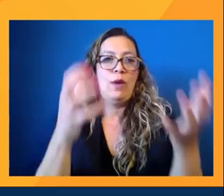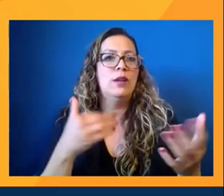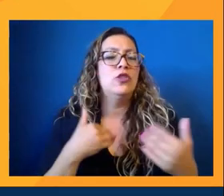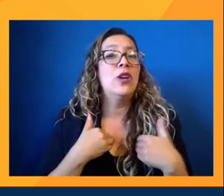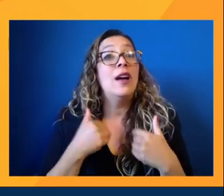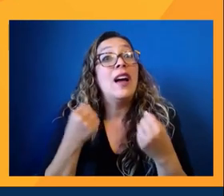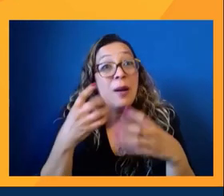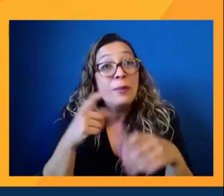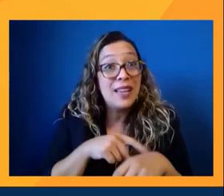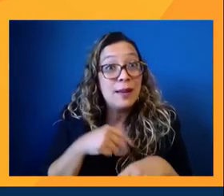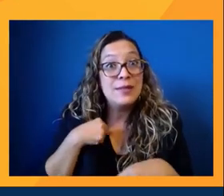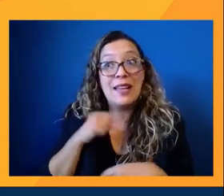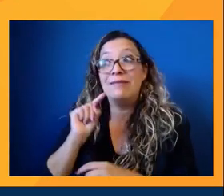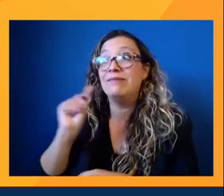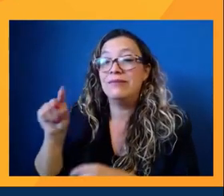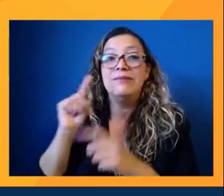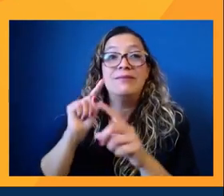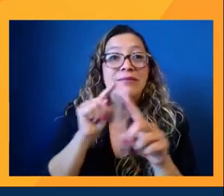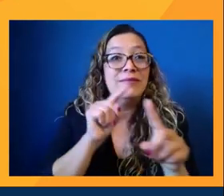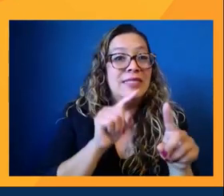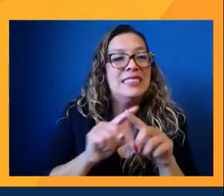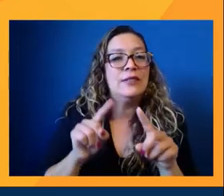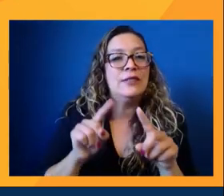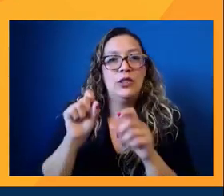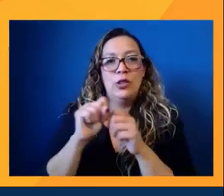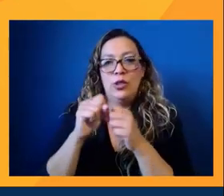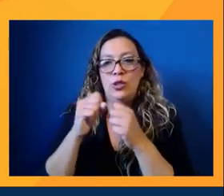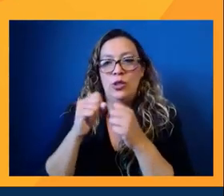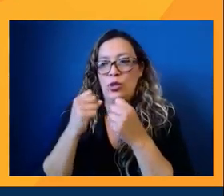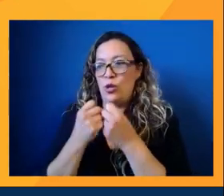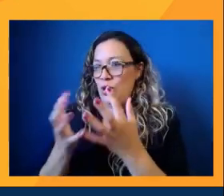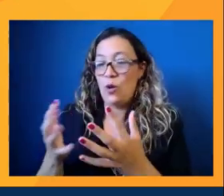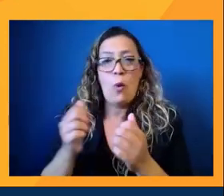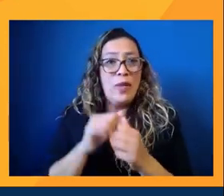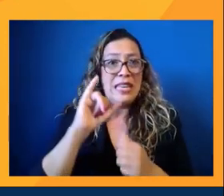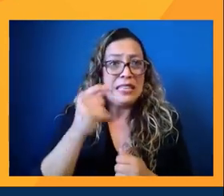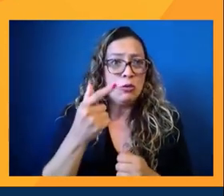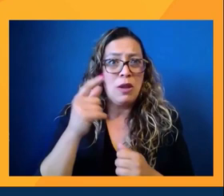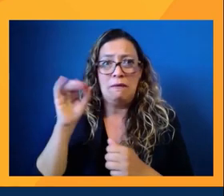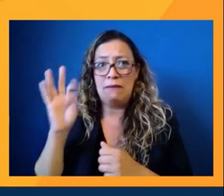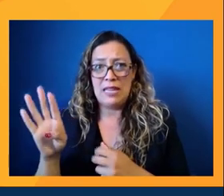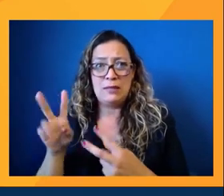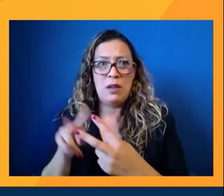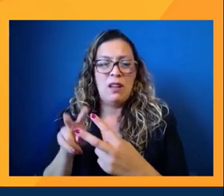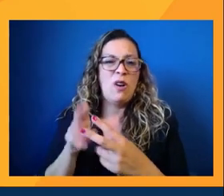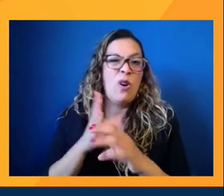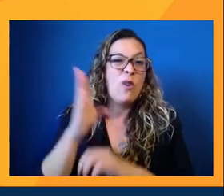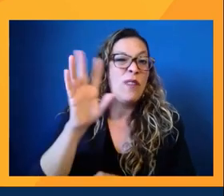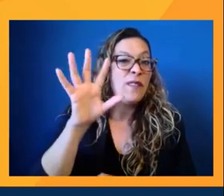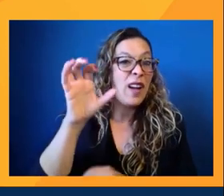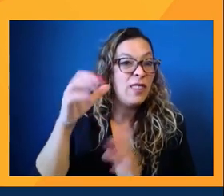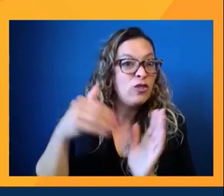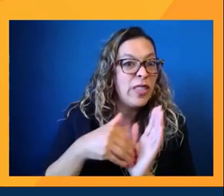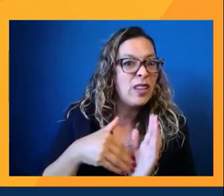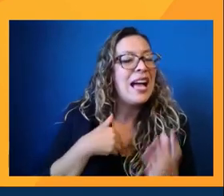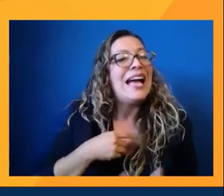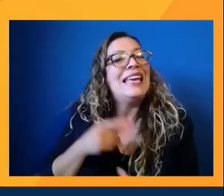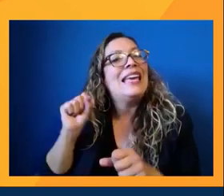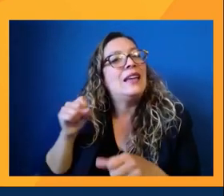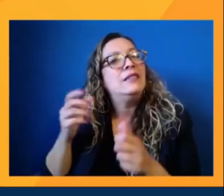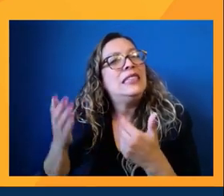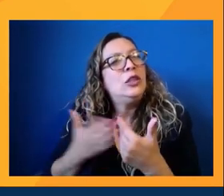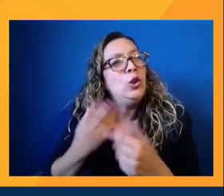going to different social sites and being like, OK, well, with Instagram and Facebook, they're over 500,000. Boom. Let's go. You know?